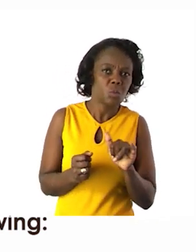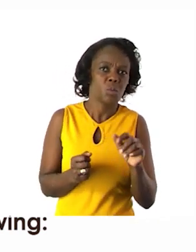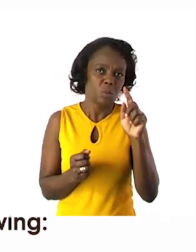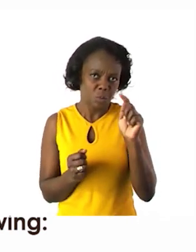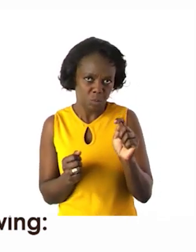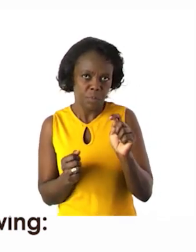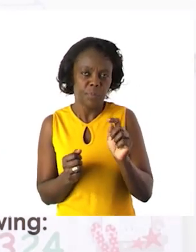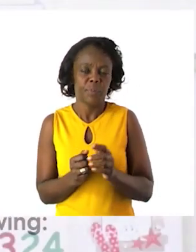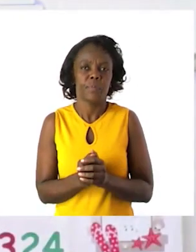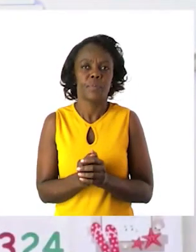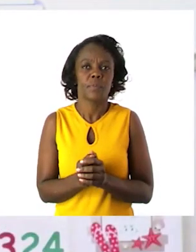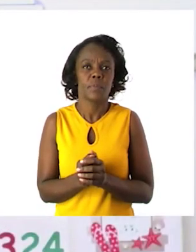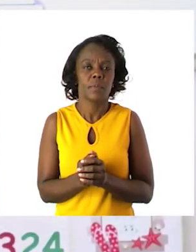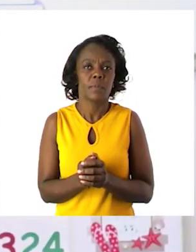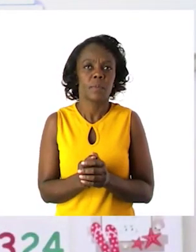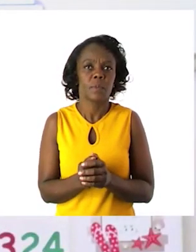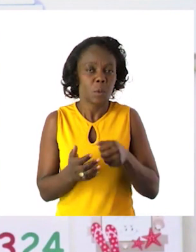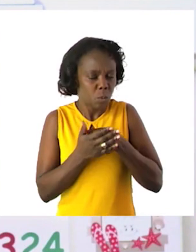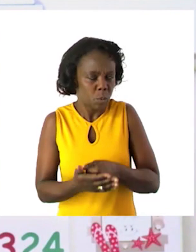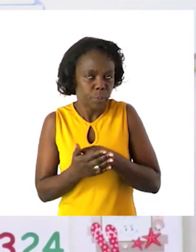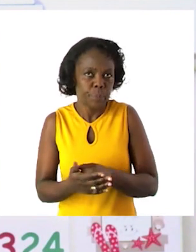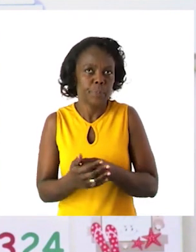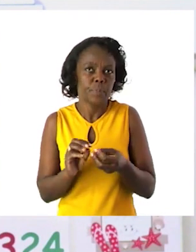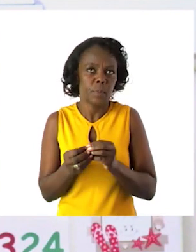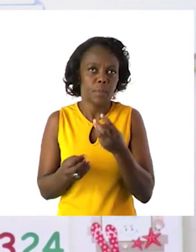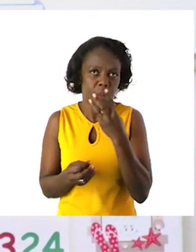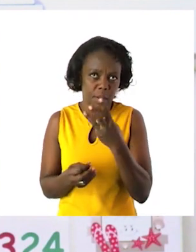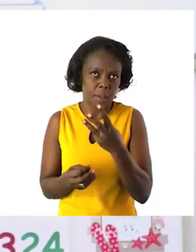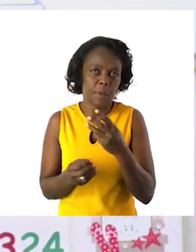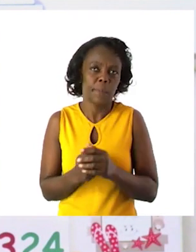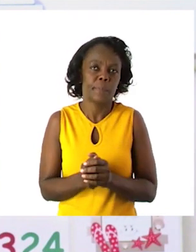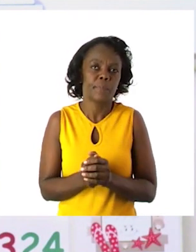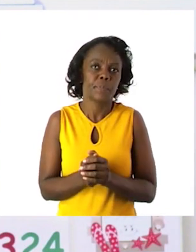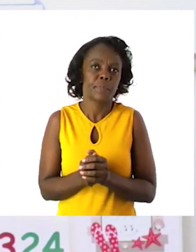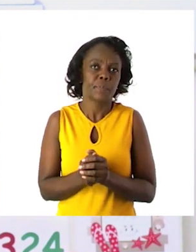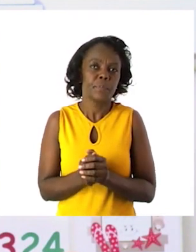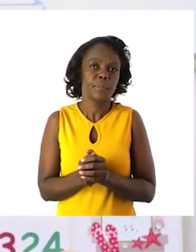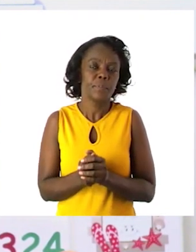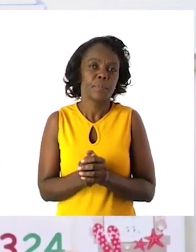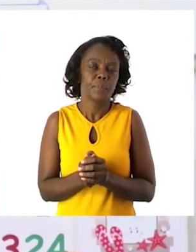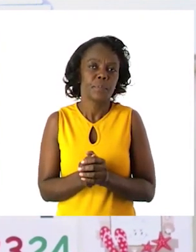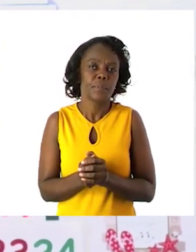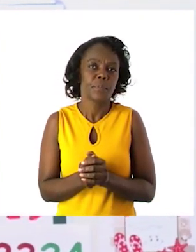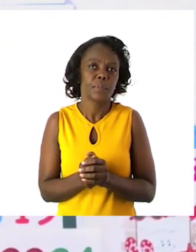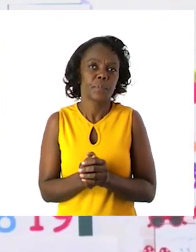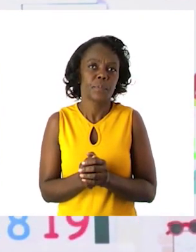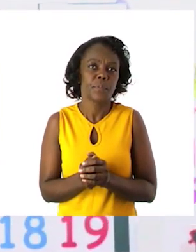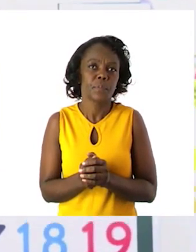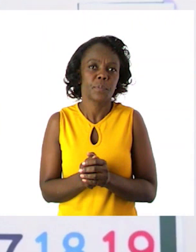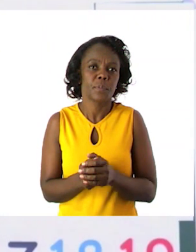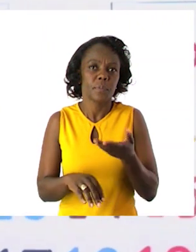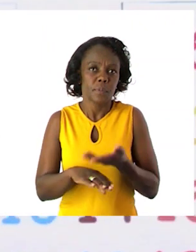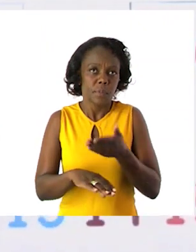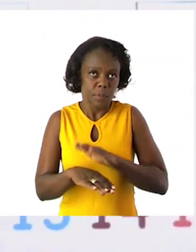you number 3 as it looks like it's a challenging when the units will change from a 1. What do we do? Okay,